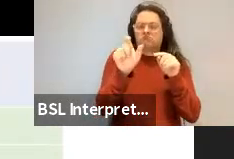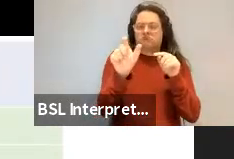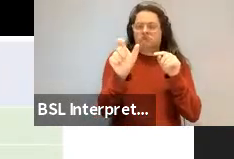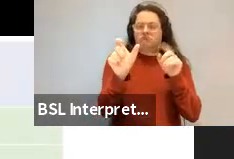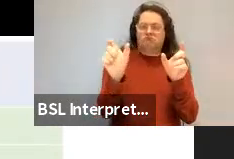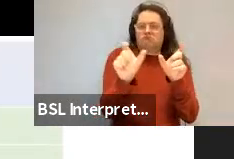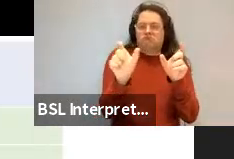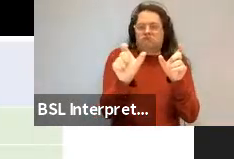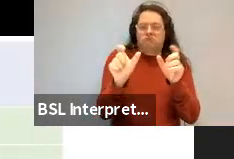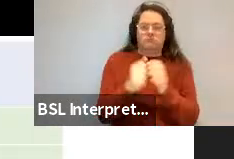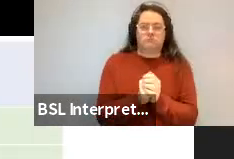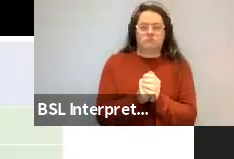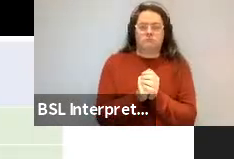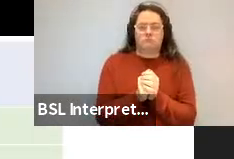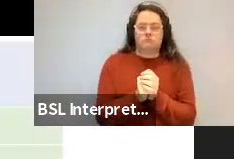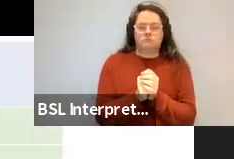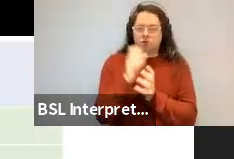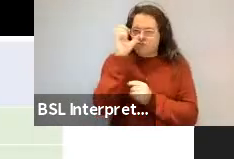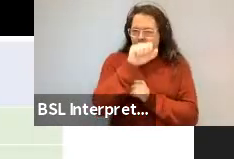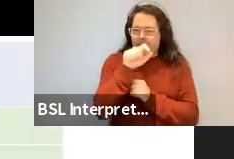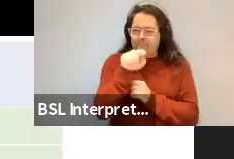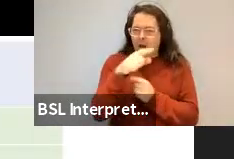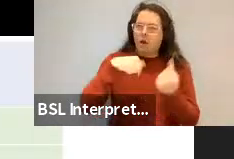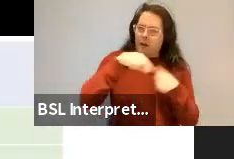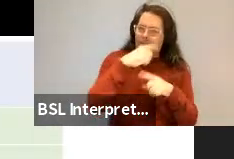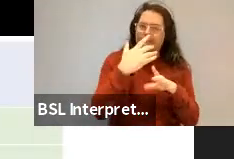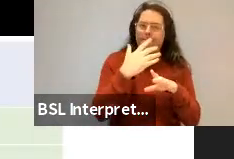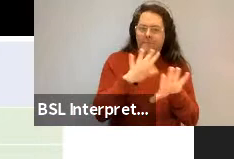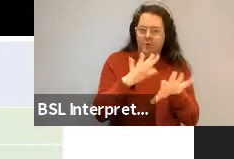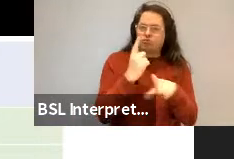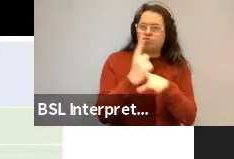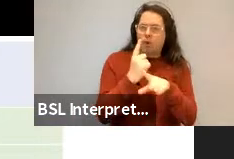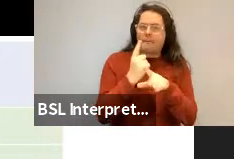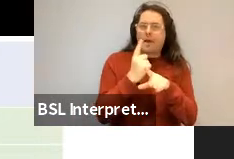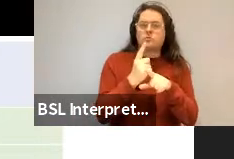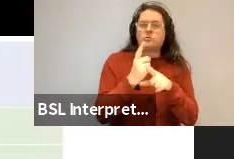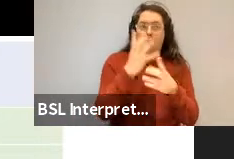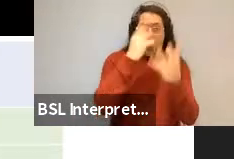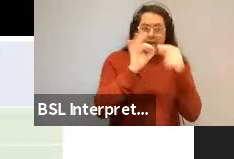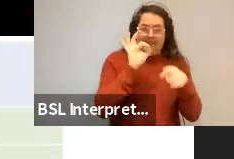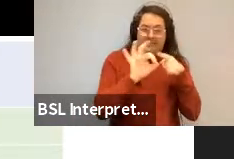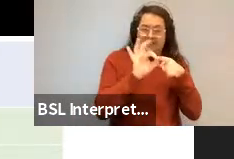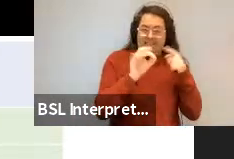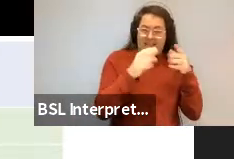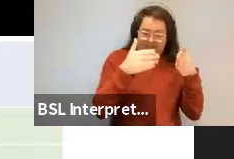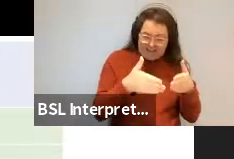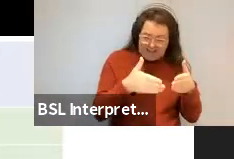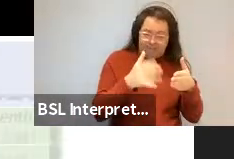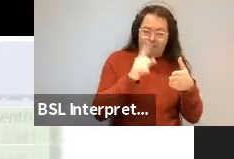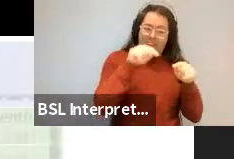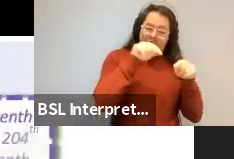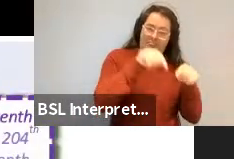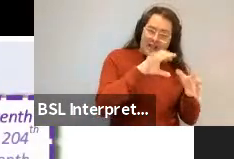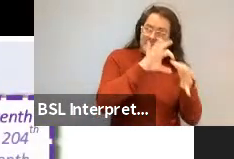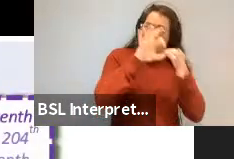So remember that we learn specifics and we generalize to the best accessible option as needed.